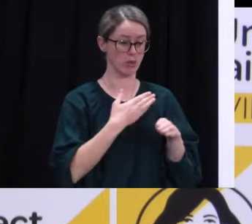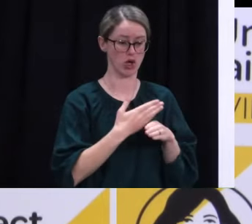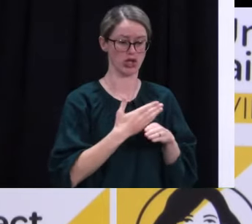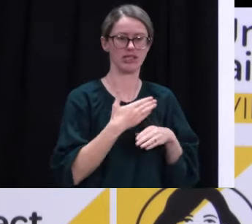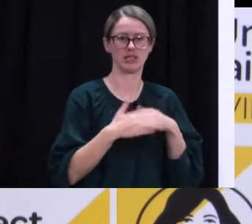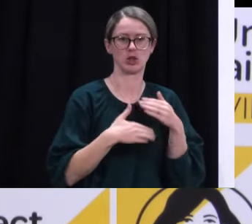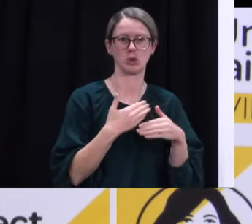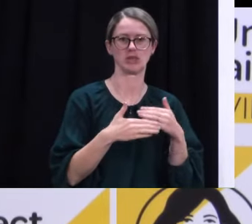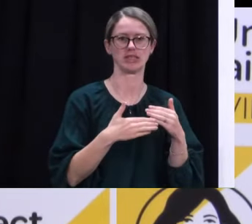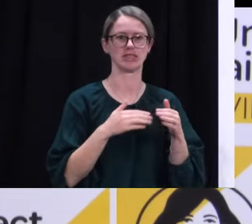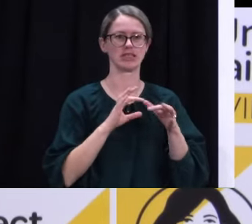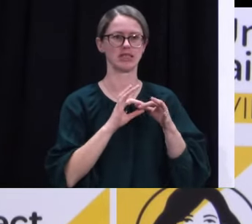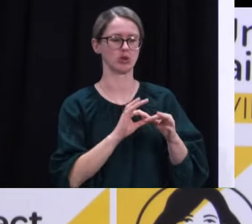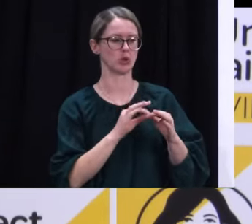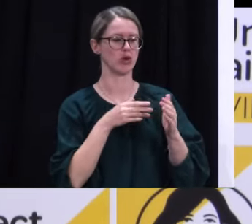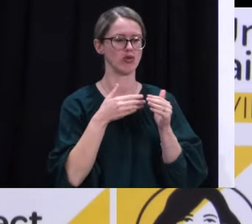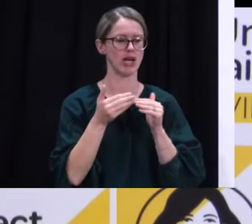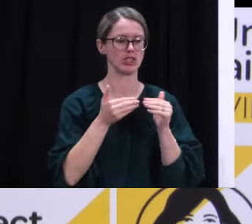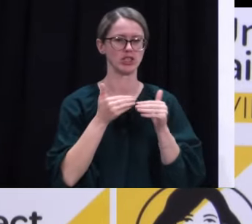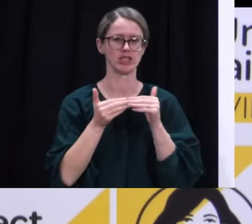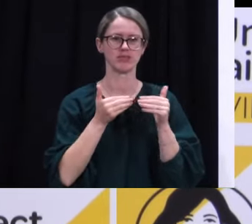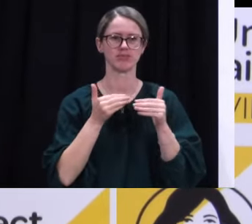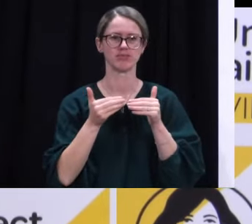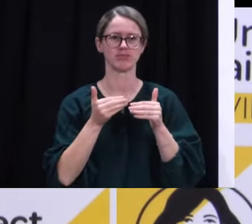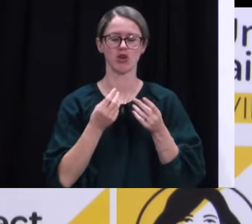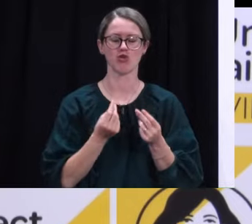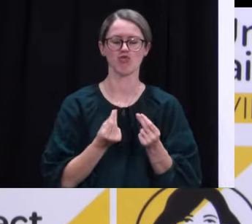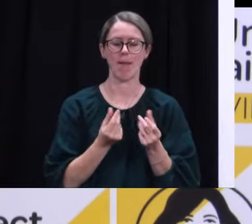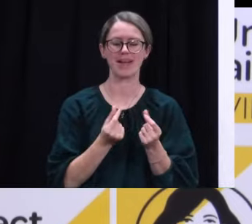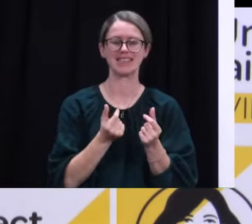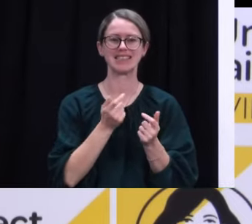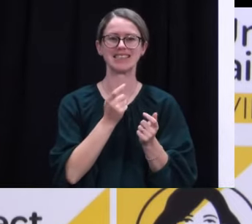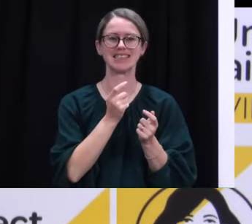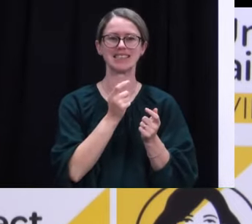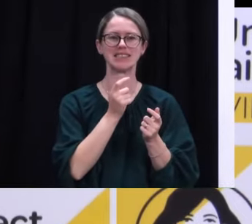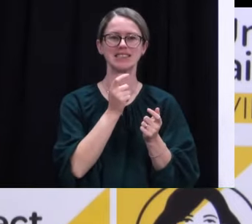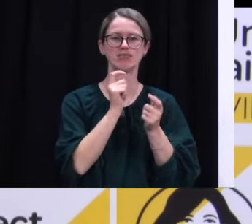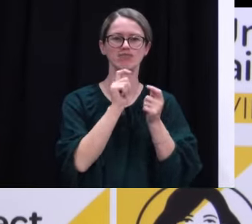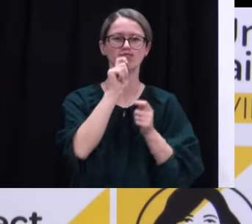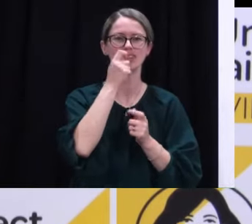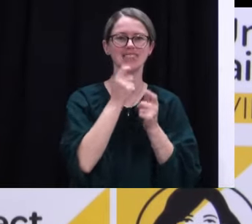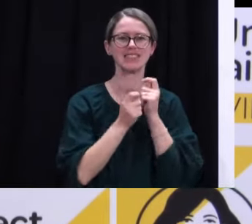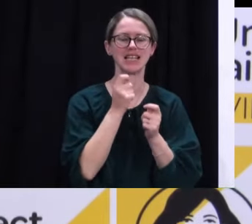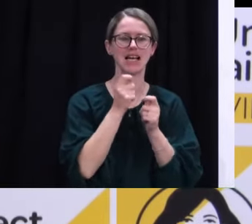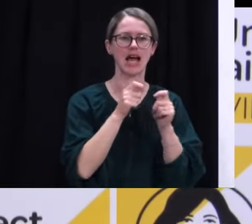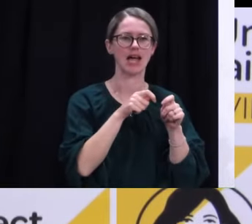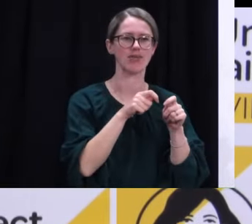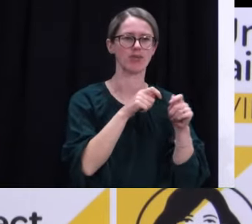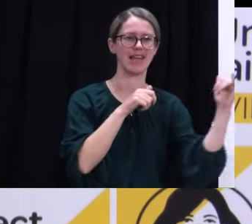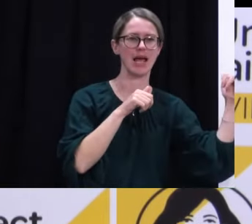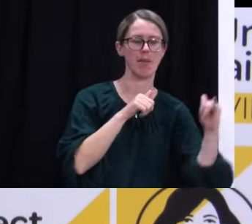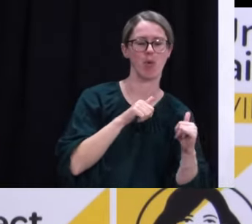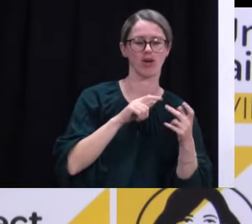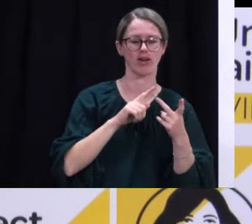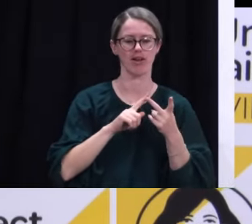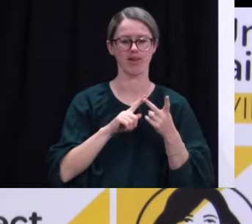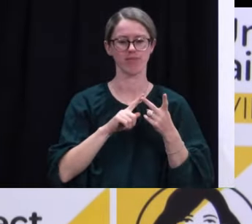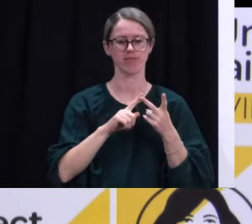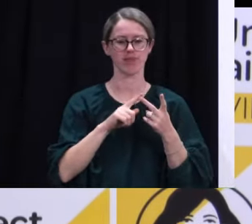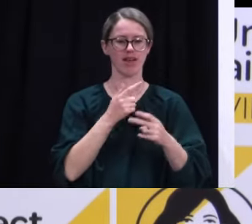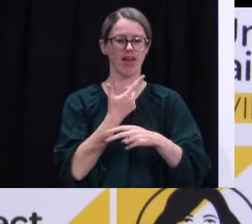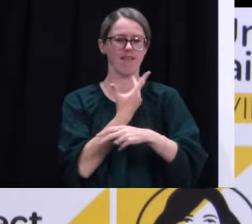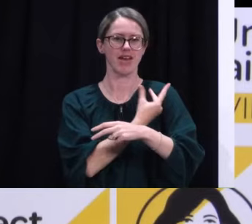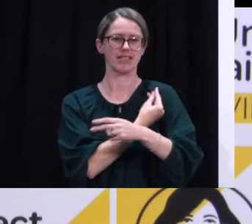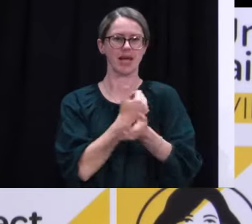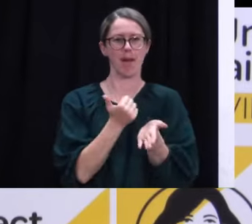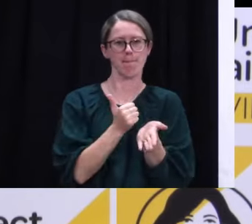regardless. It's all about arrangements for rapid testing at the border, vaccine passports, all things that need to be done regardless